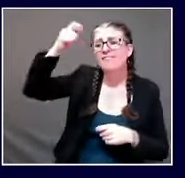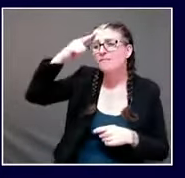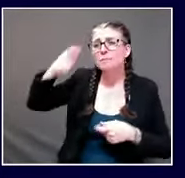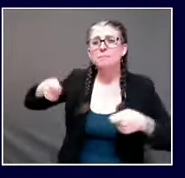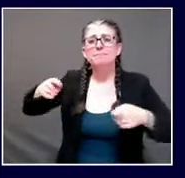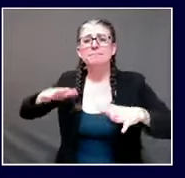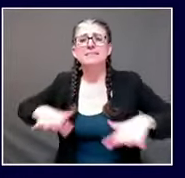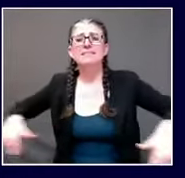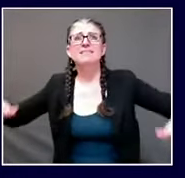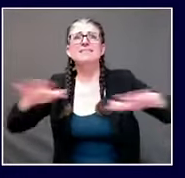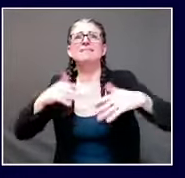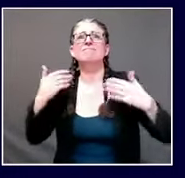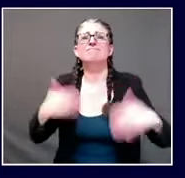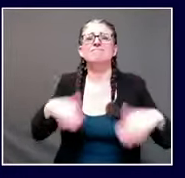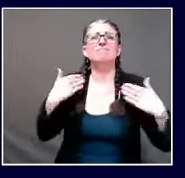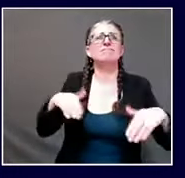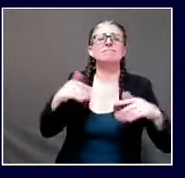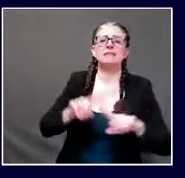economically financially